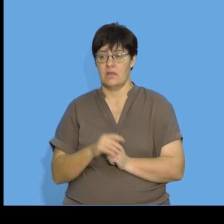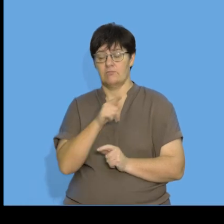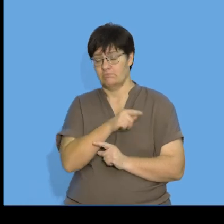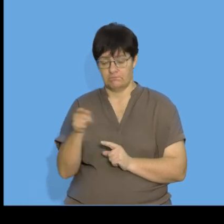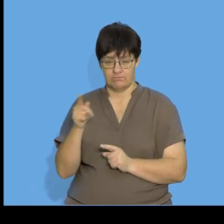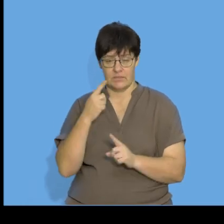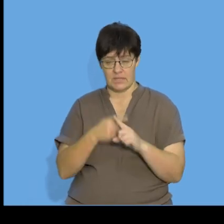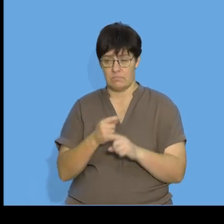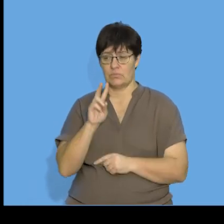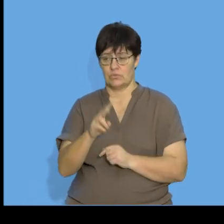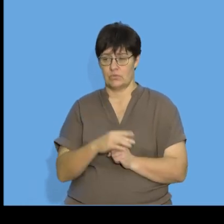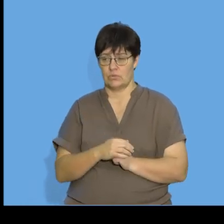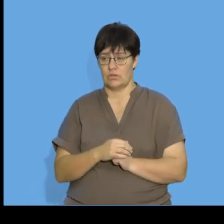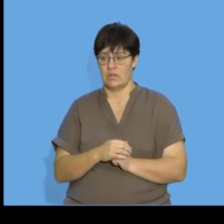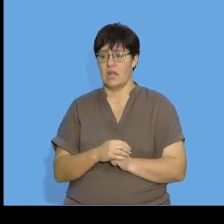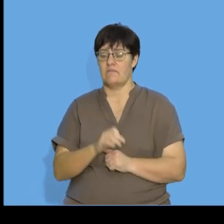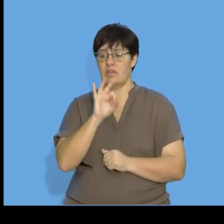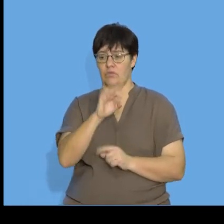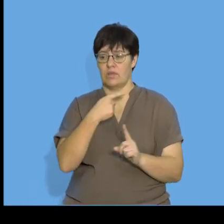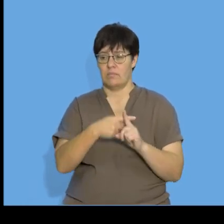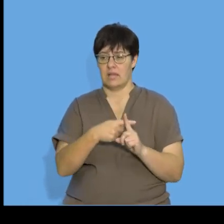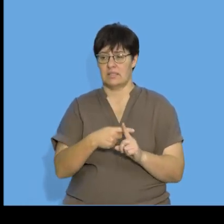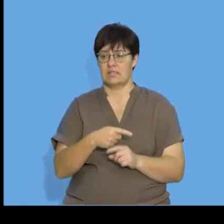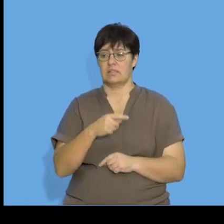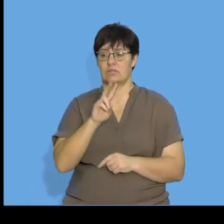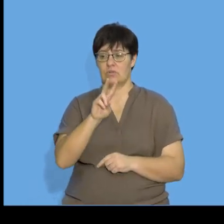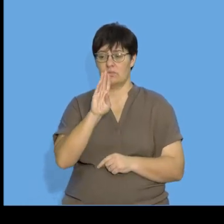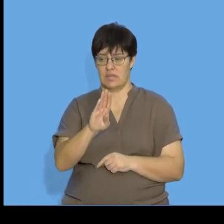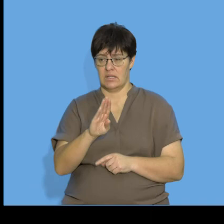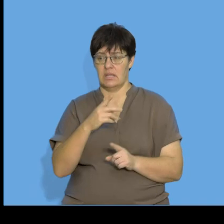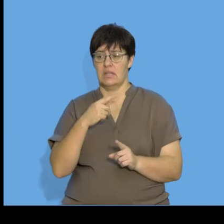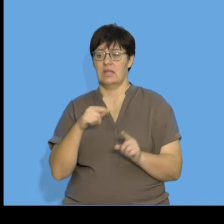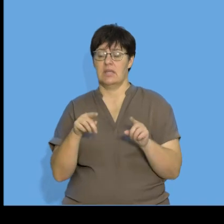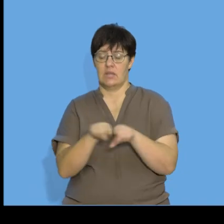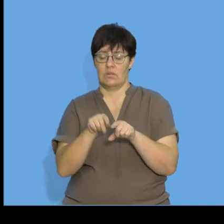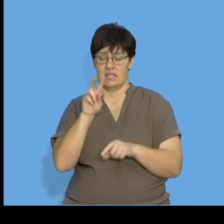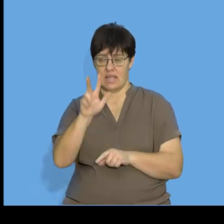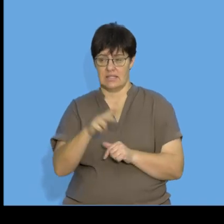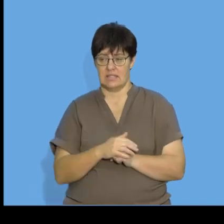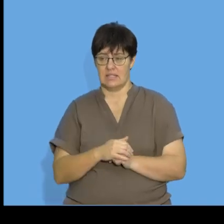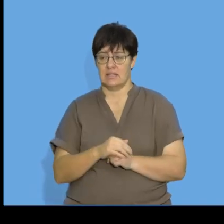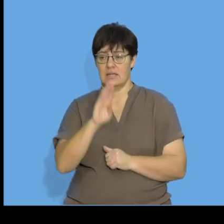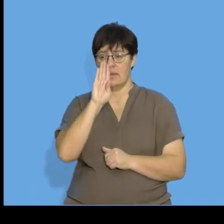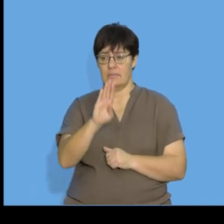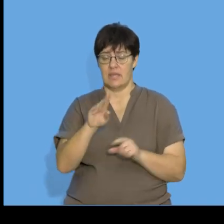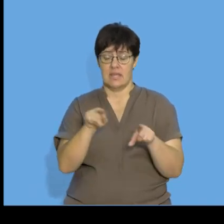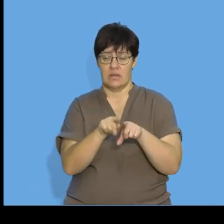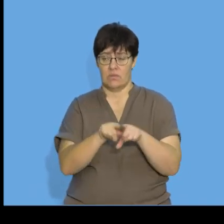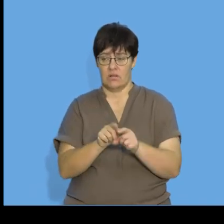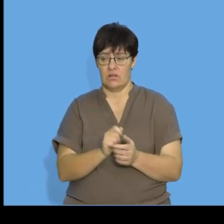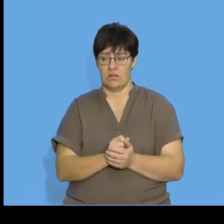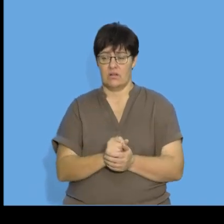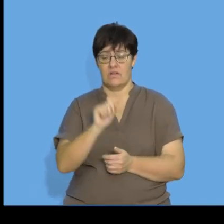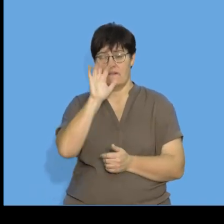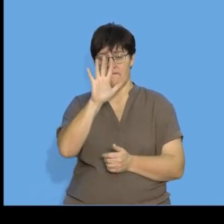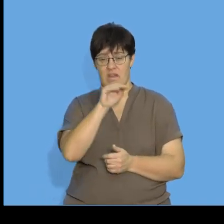if I multiply everything by two I'm going to have that three plus two b is equal to eight so b